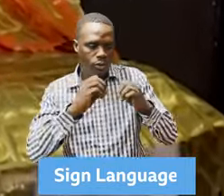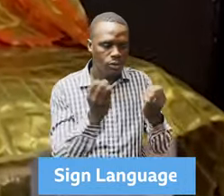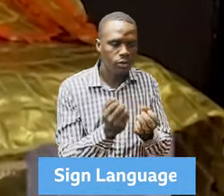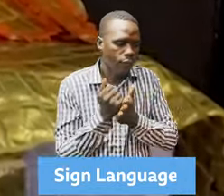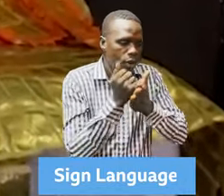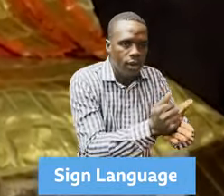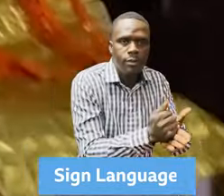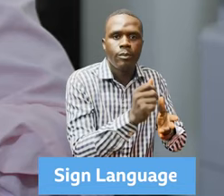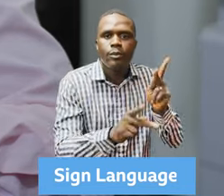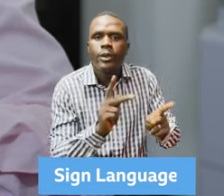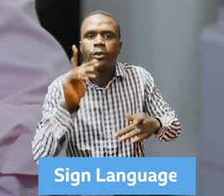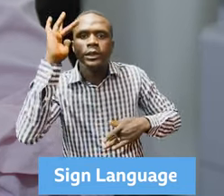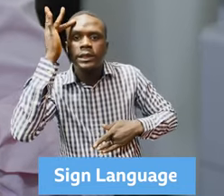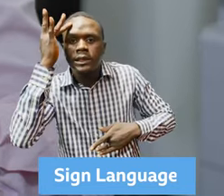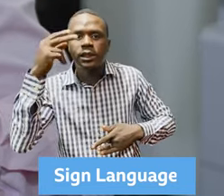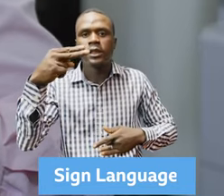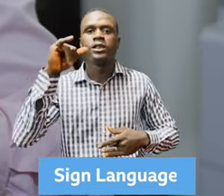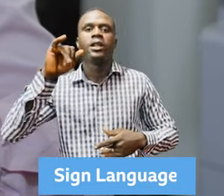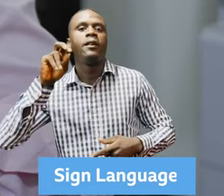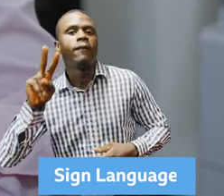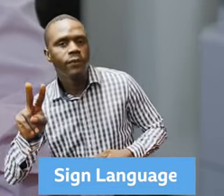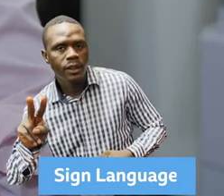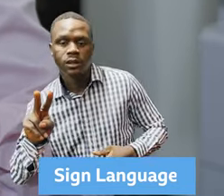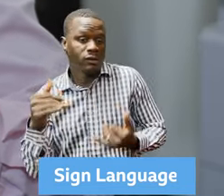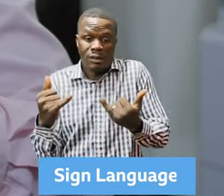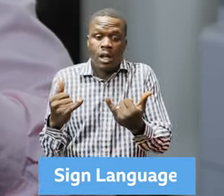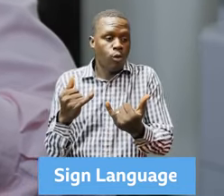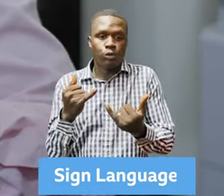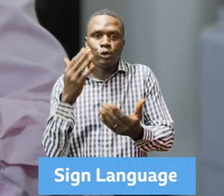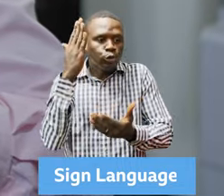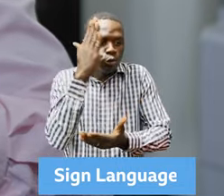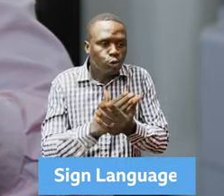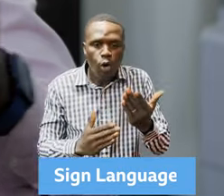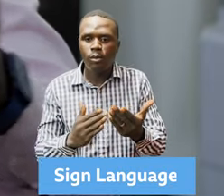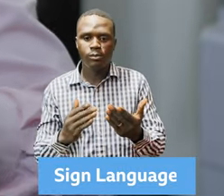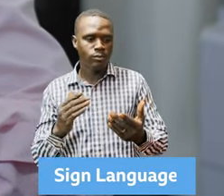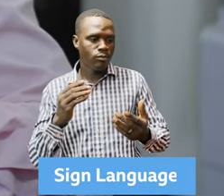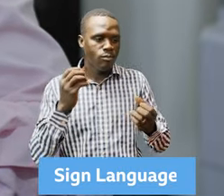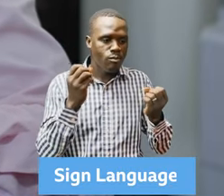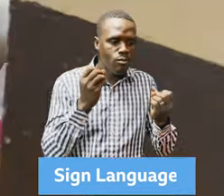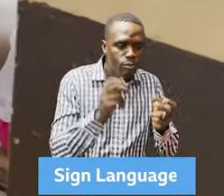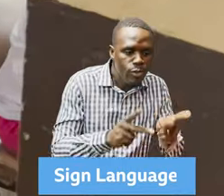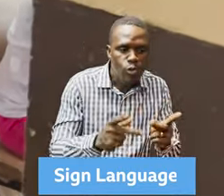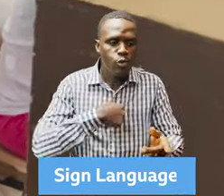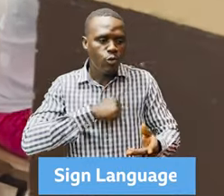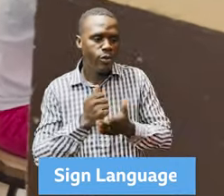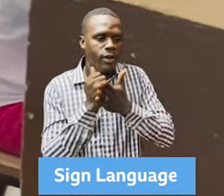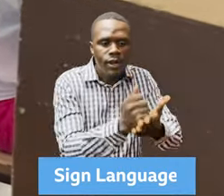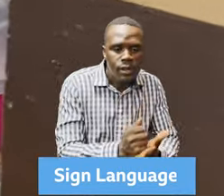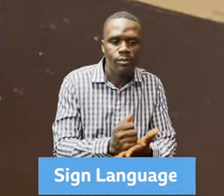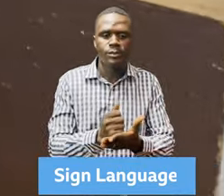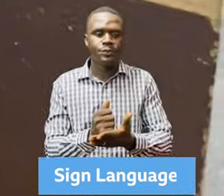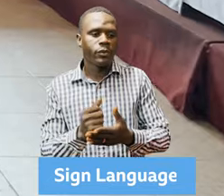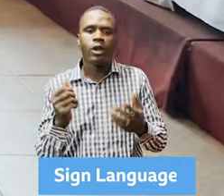HIV-AIDS. Some of the key achievements that we've had over the last two years of implementing the UN SDCF